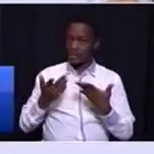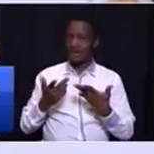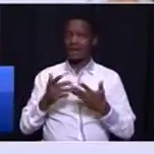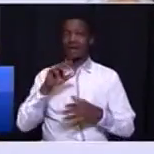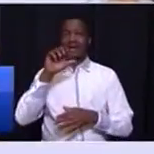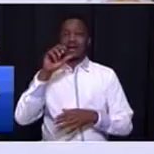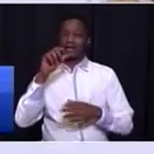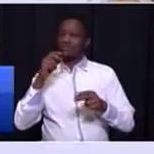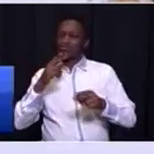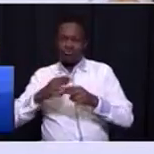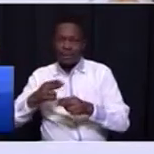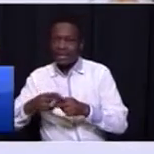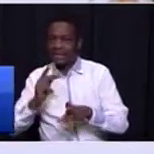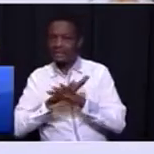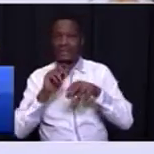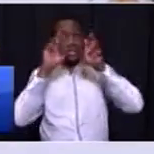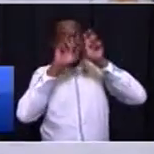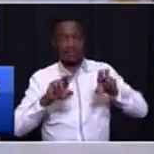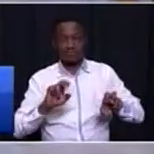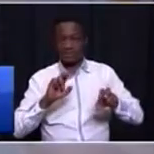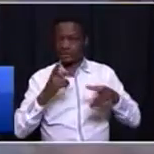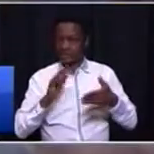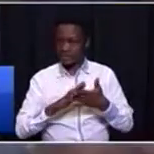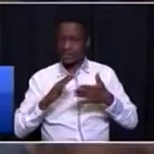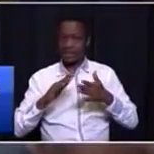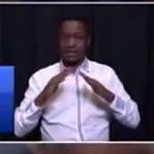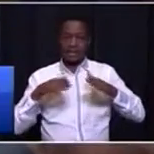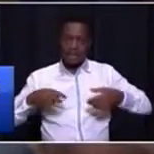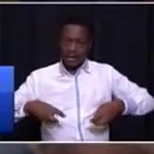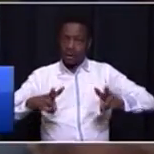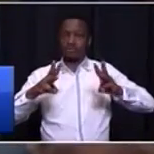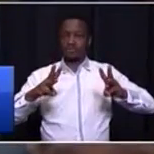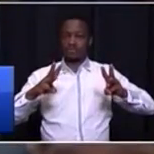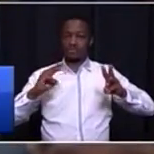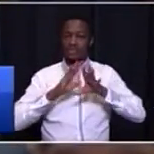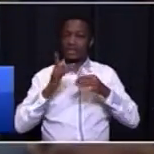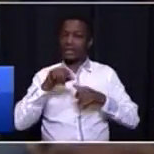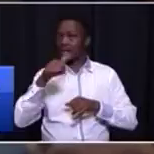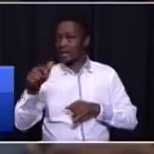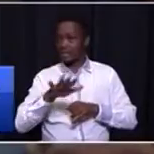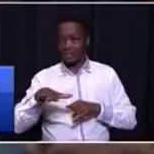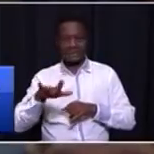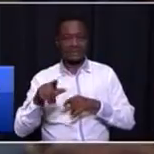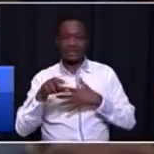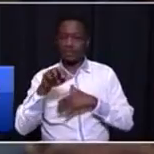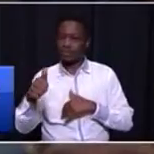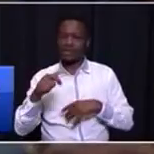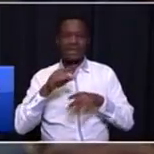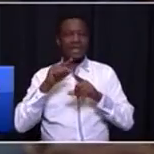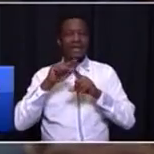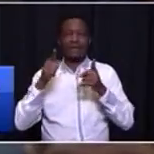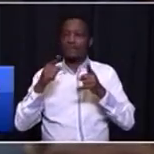electricity, housing and roads in deprived areas, including completing any